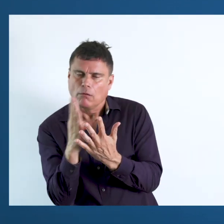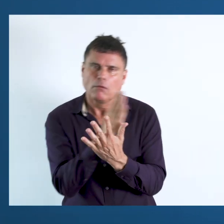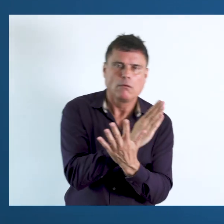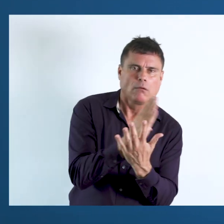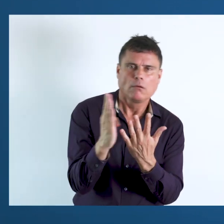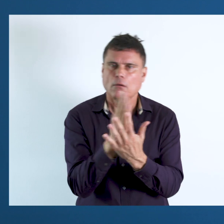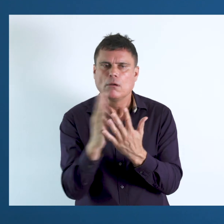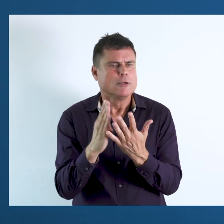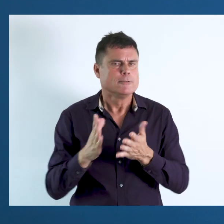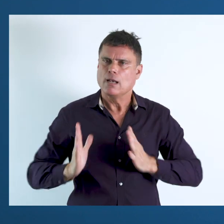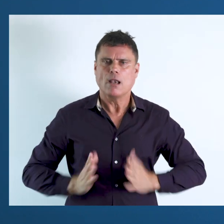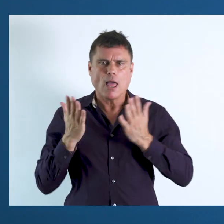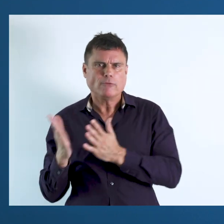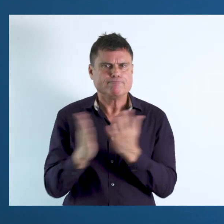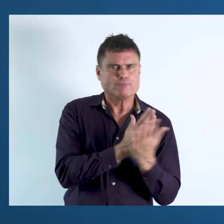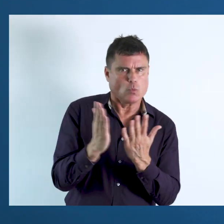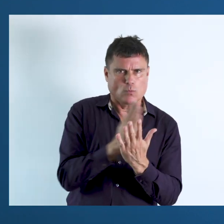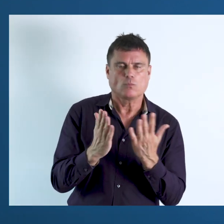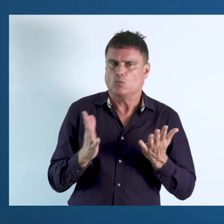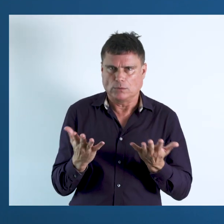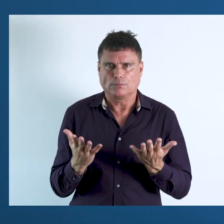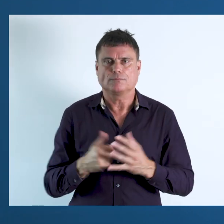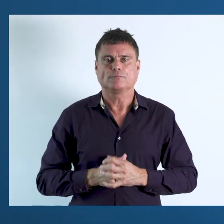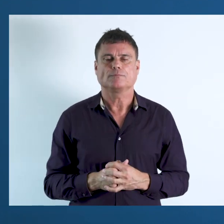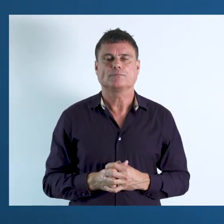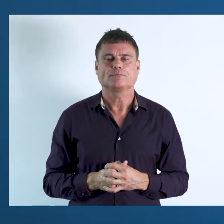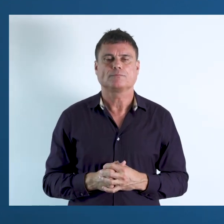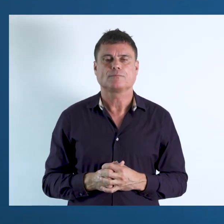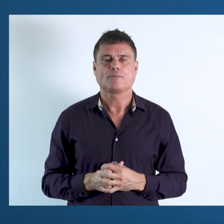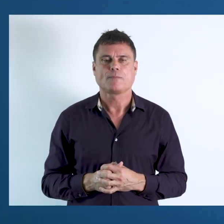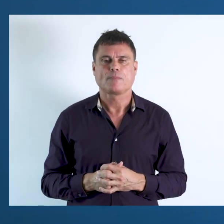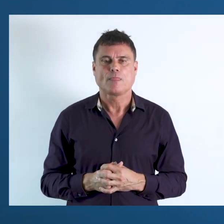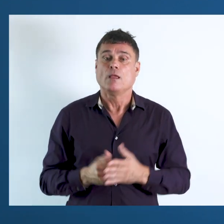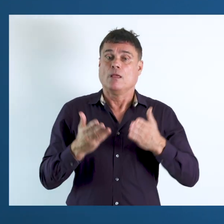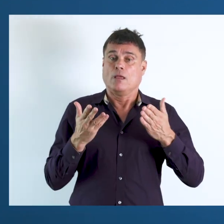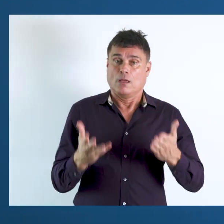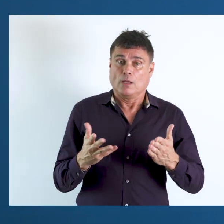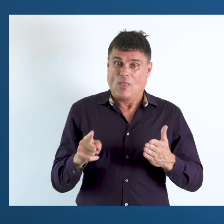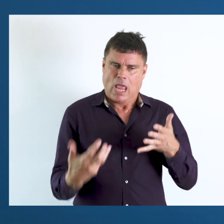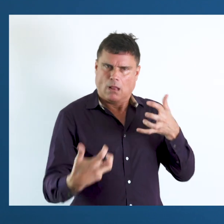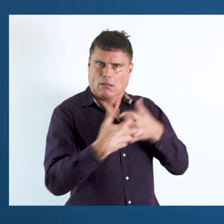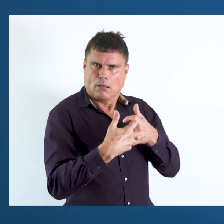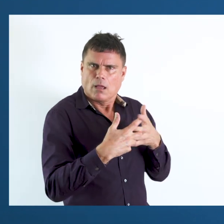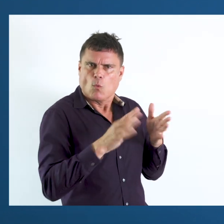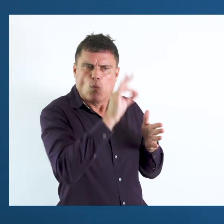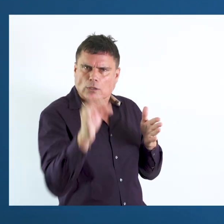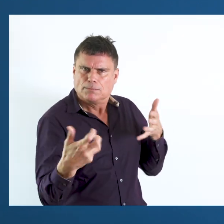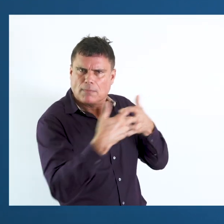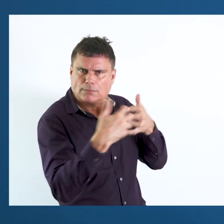as a continuum of functioning based on those graded responses to questions